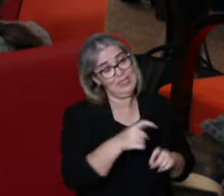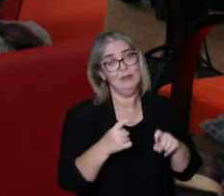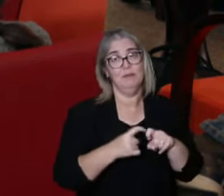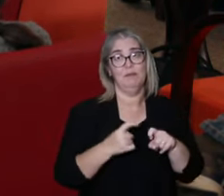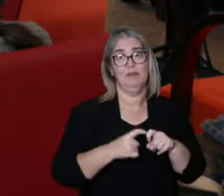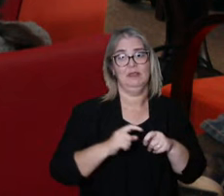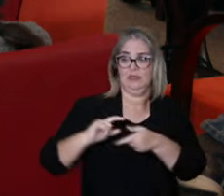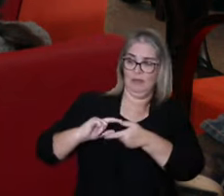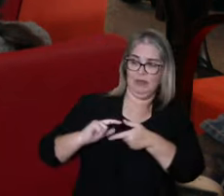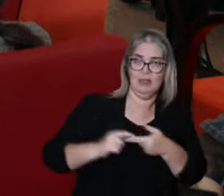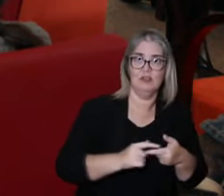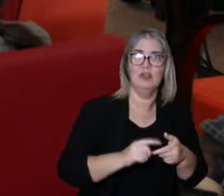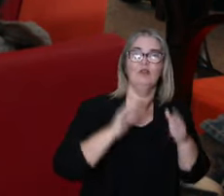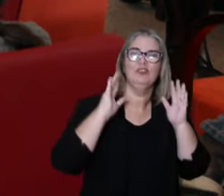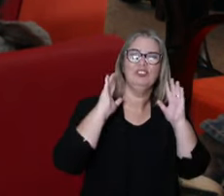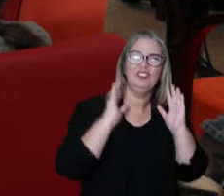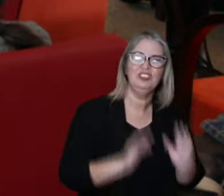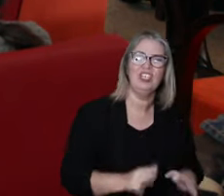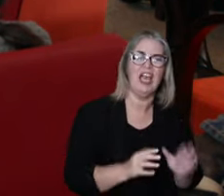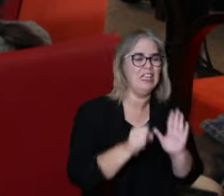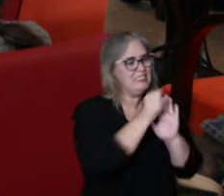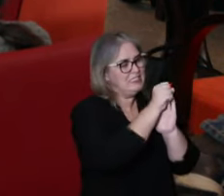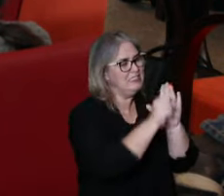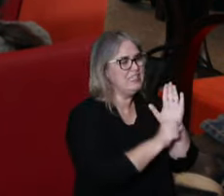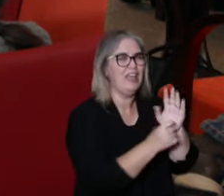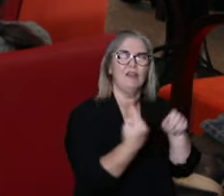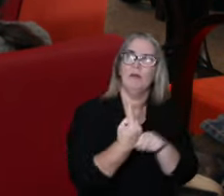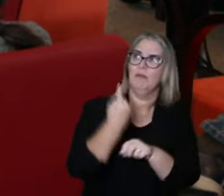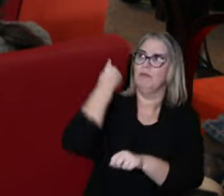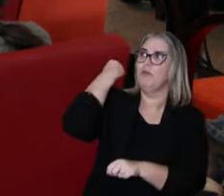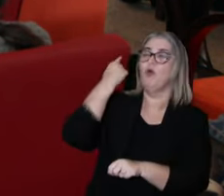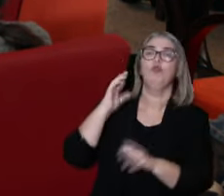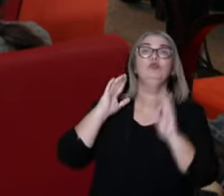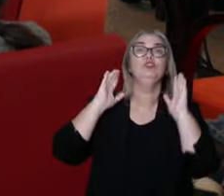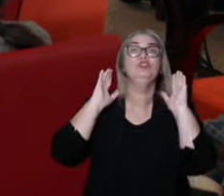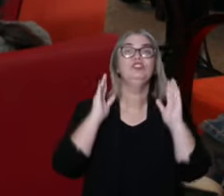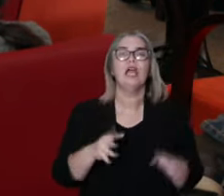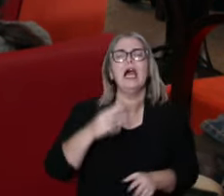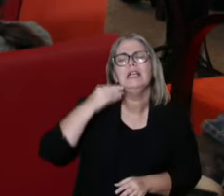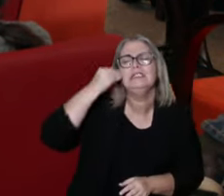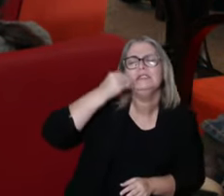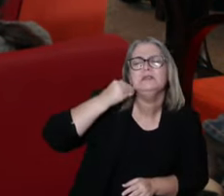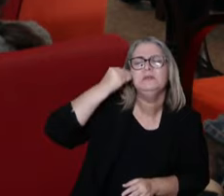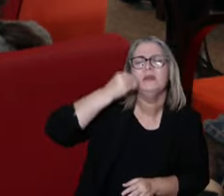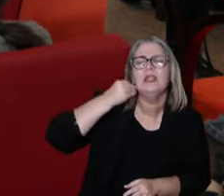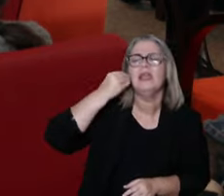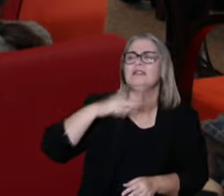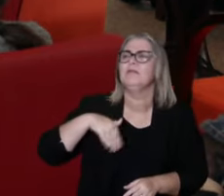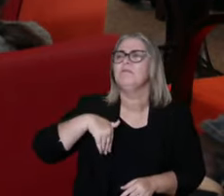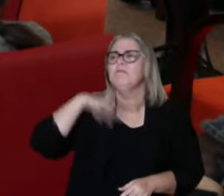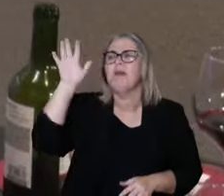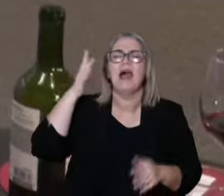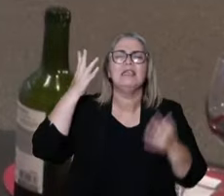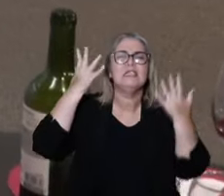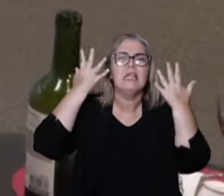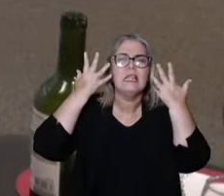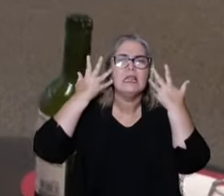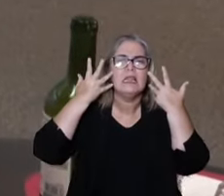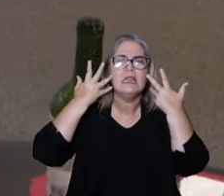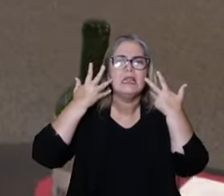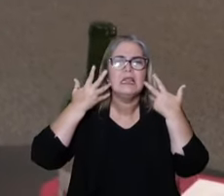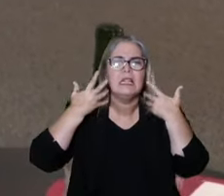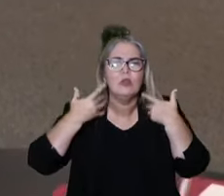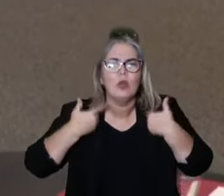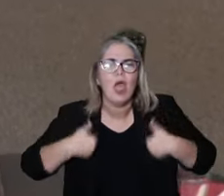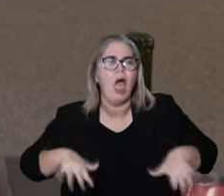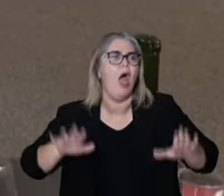these medicines as they evolve over centuries in different realities, that is